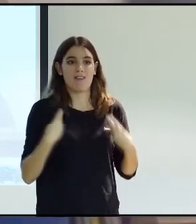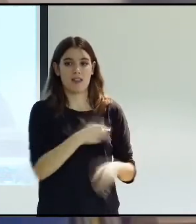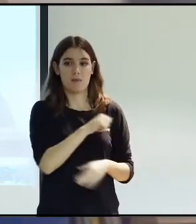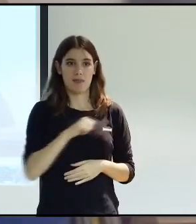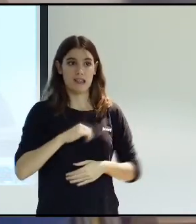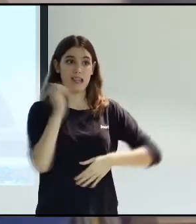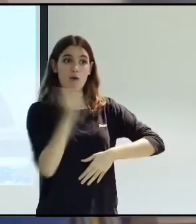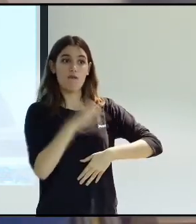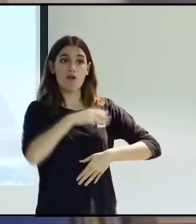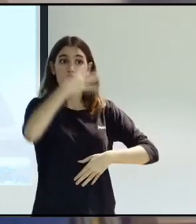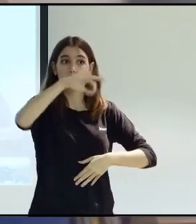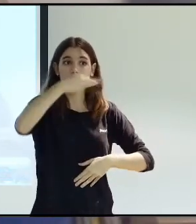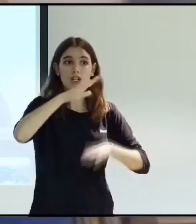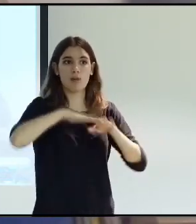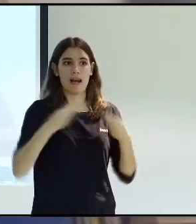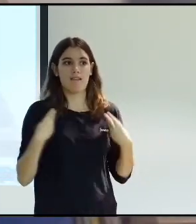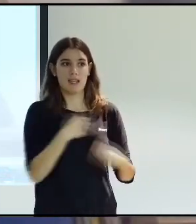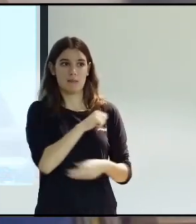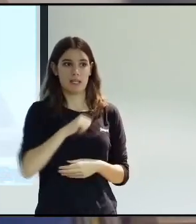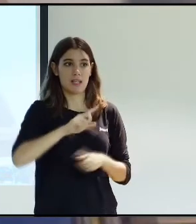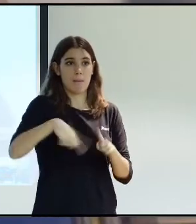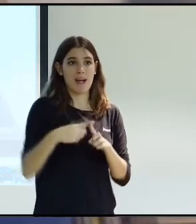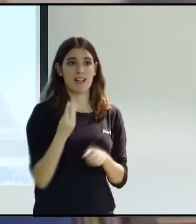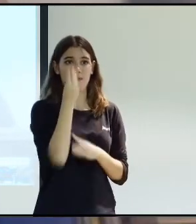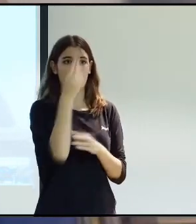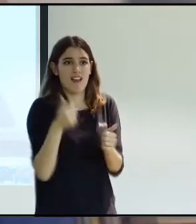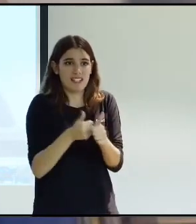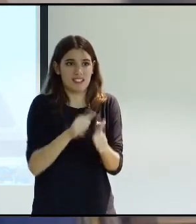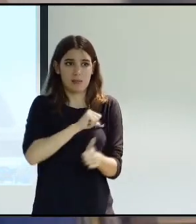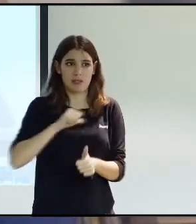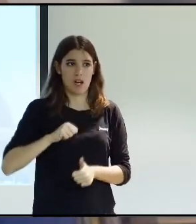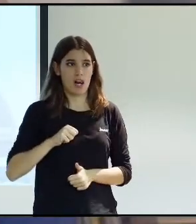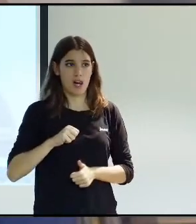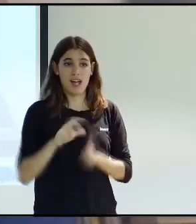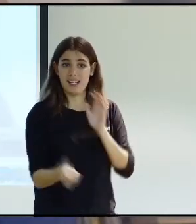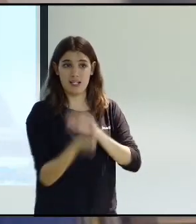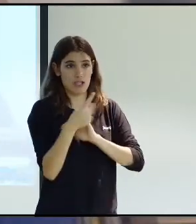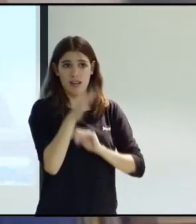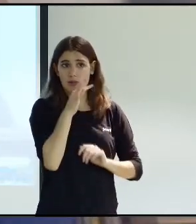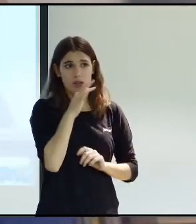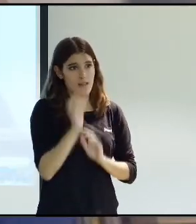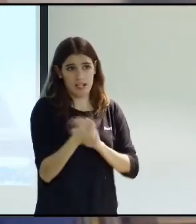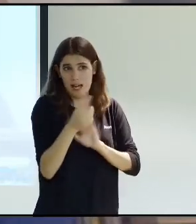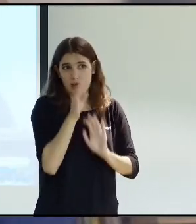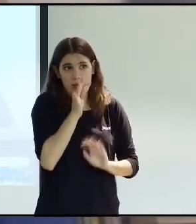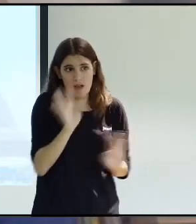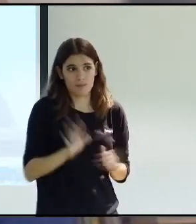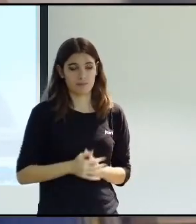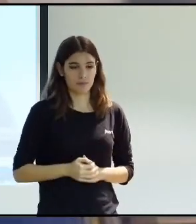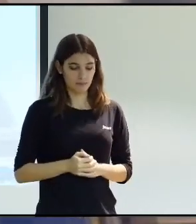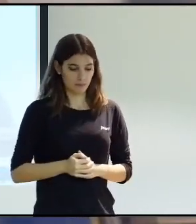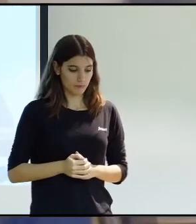independent living. This is one single fund for independent living and the figure of a personal assistant. Now, this has not been